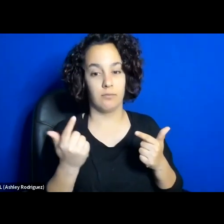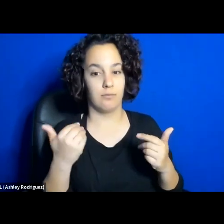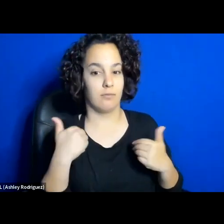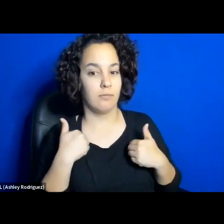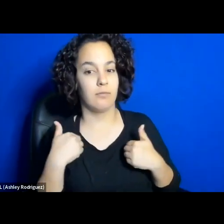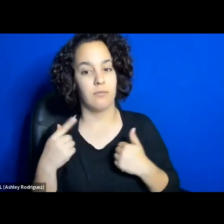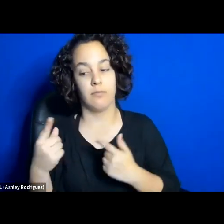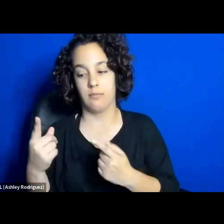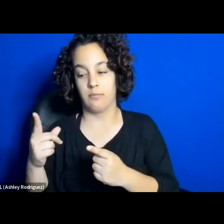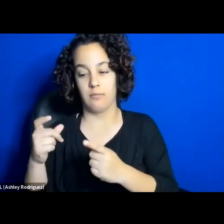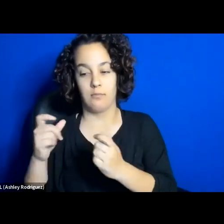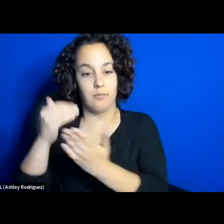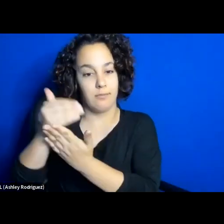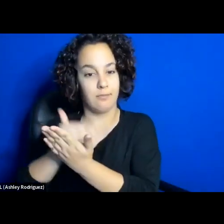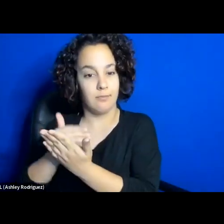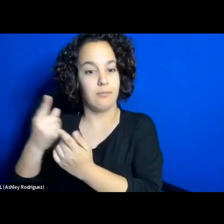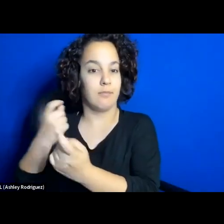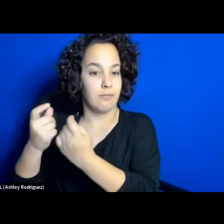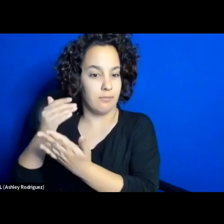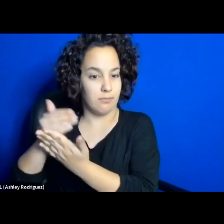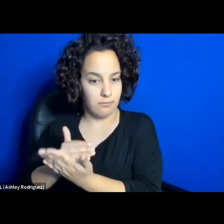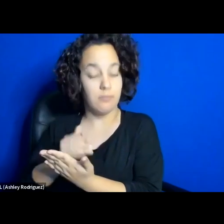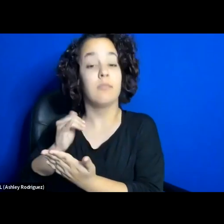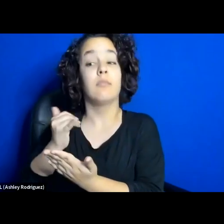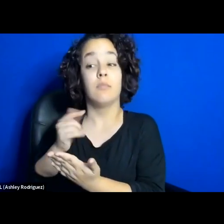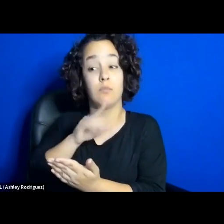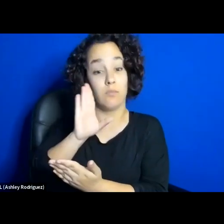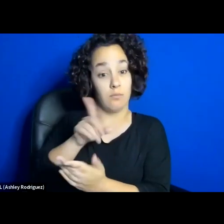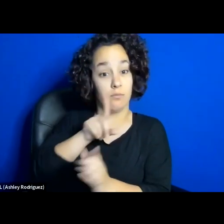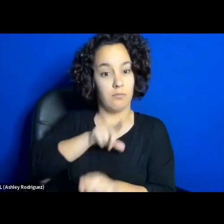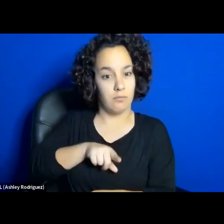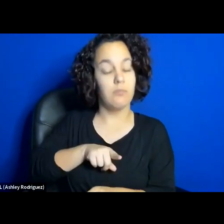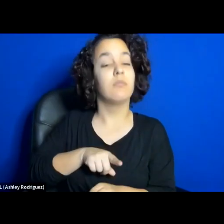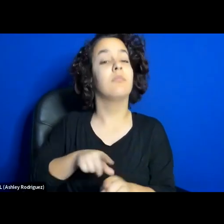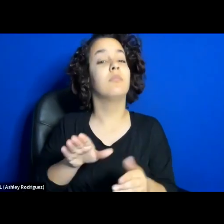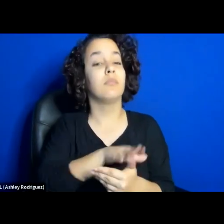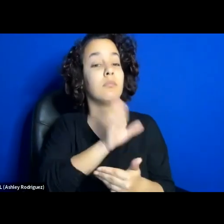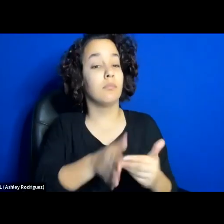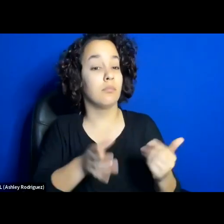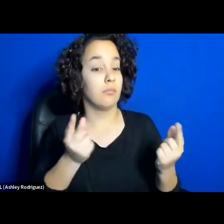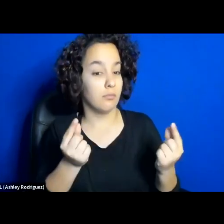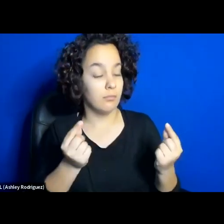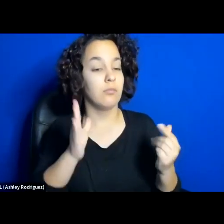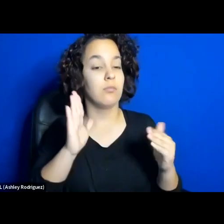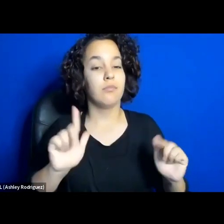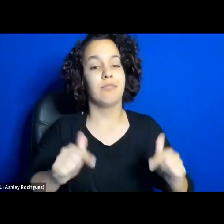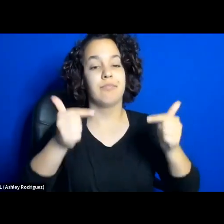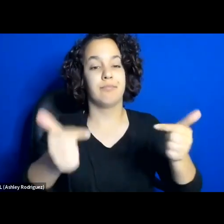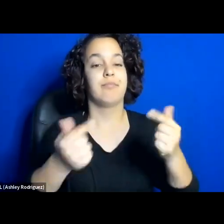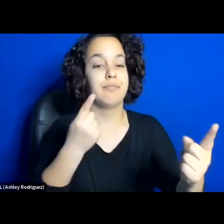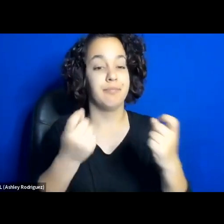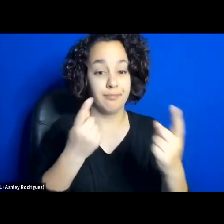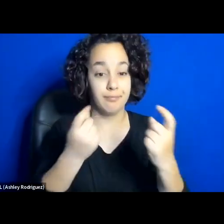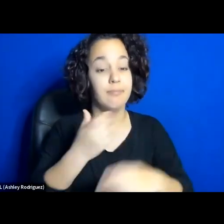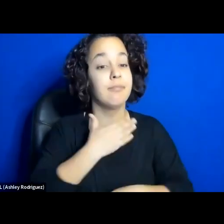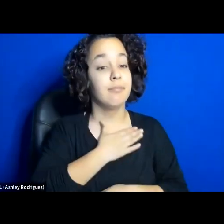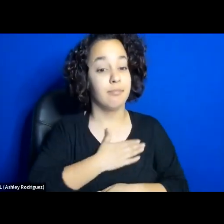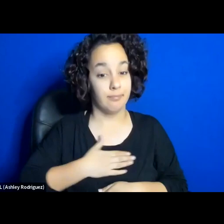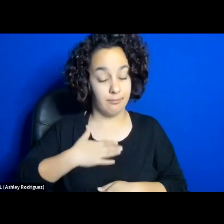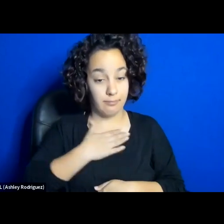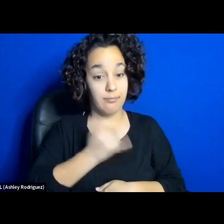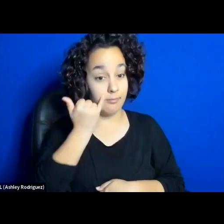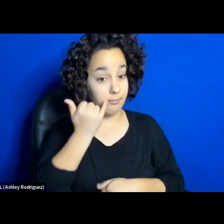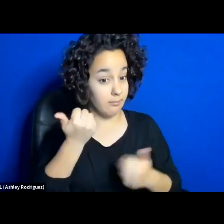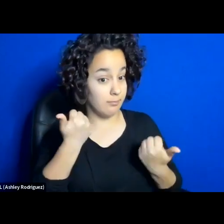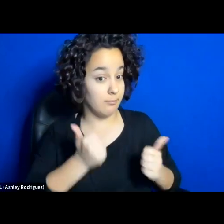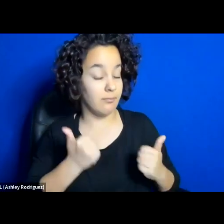advance. At the end of the panel, we will open up for Q&A. Please wait until the end to write your question